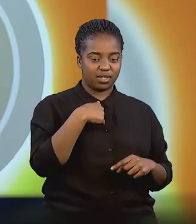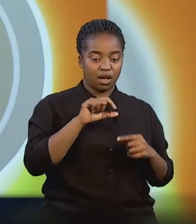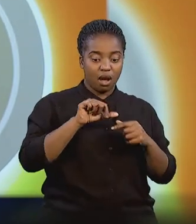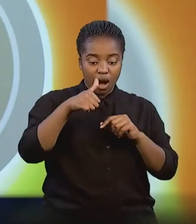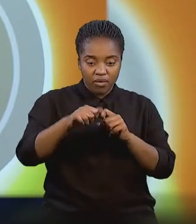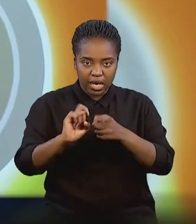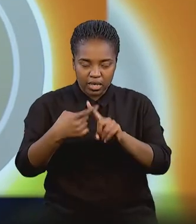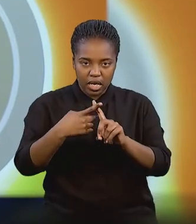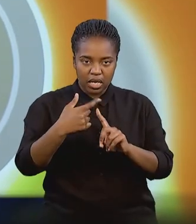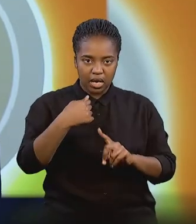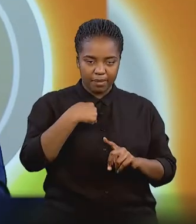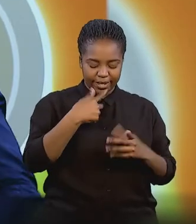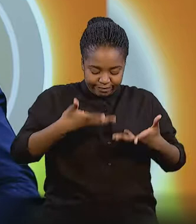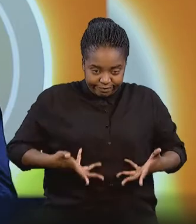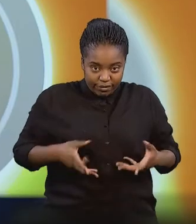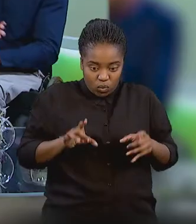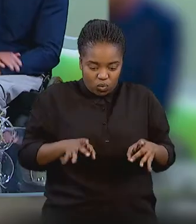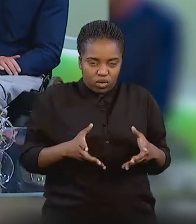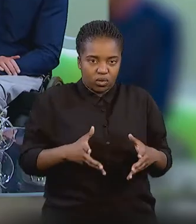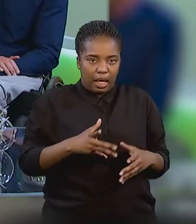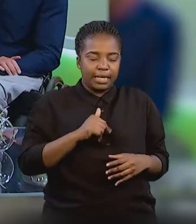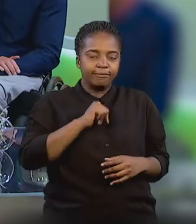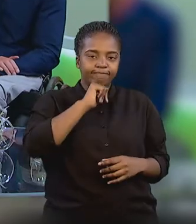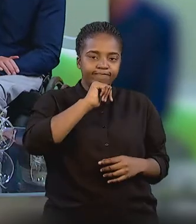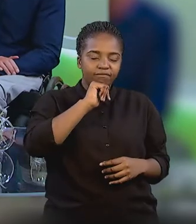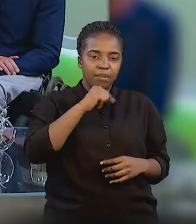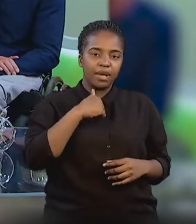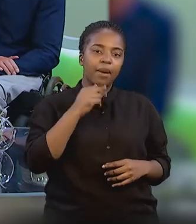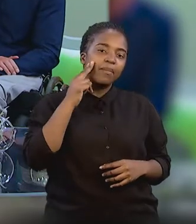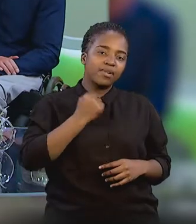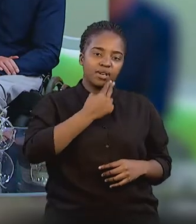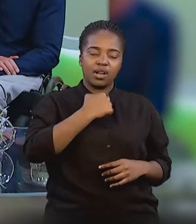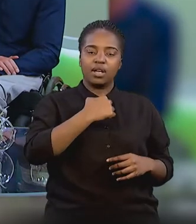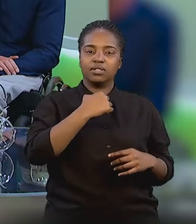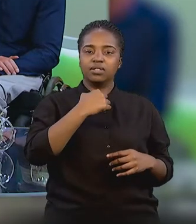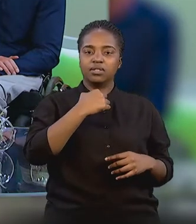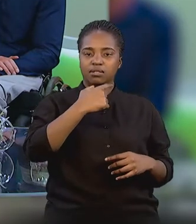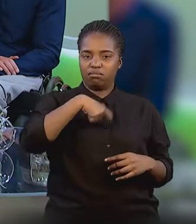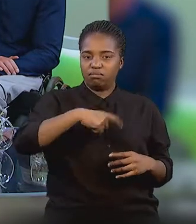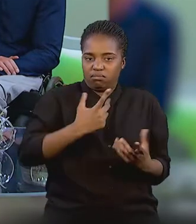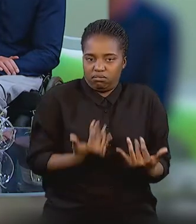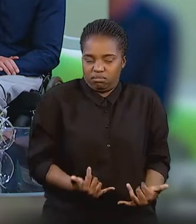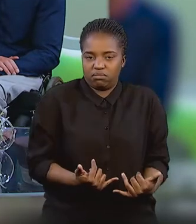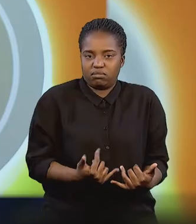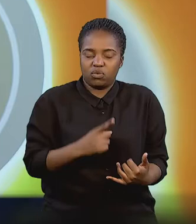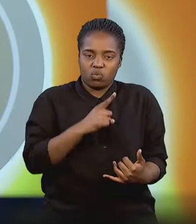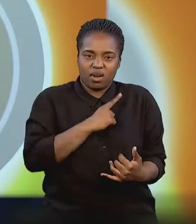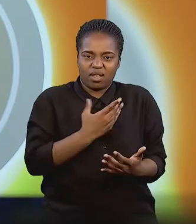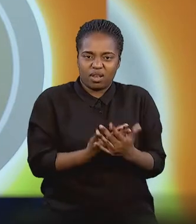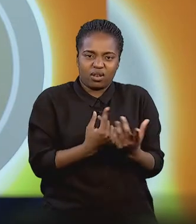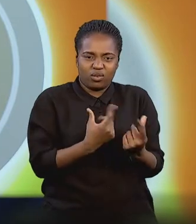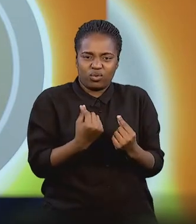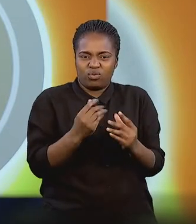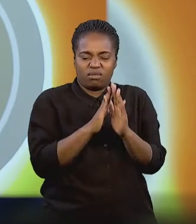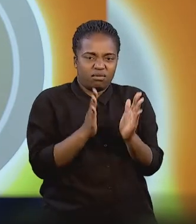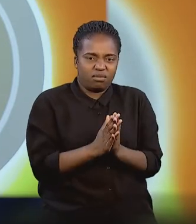So actually, me sitting in a wheelchair today has humbled me because, I mean, I